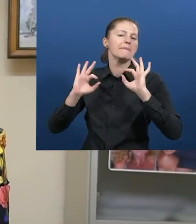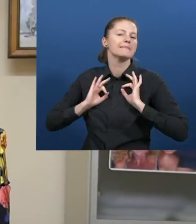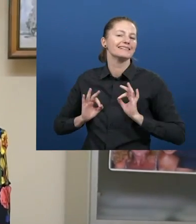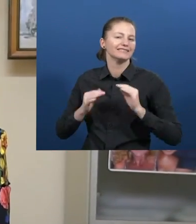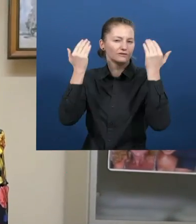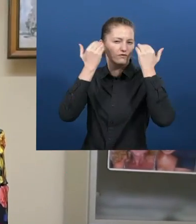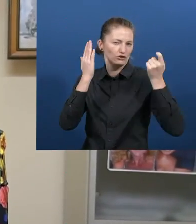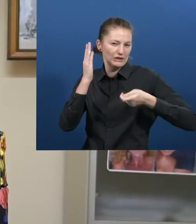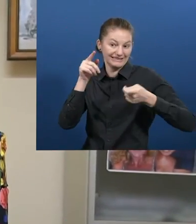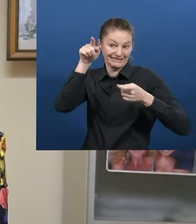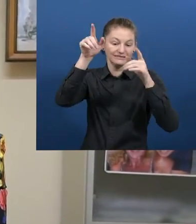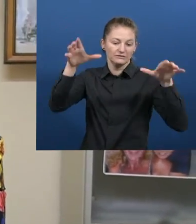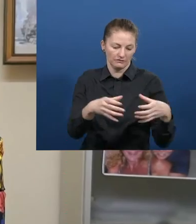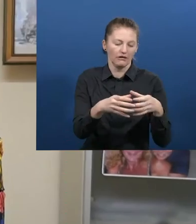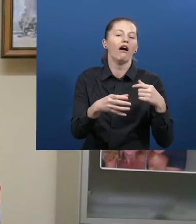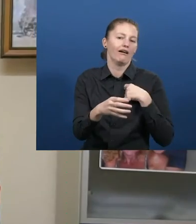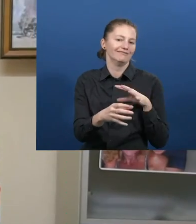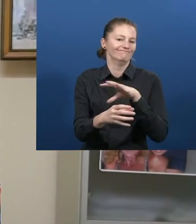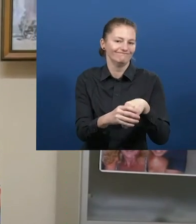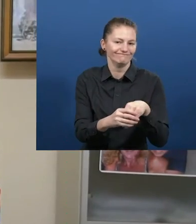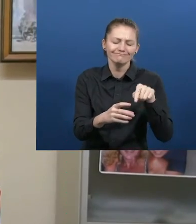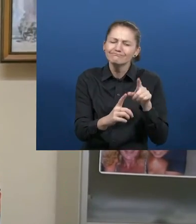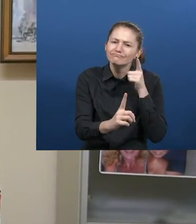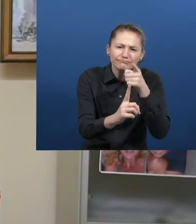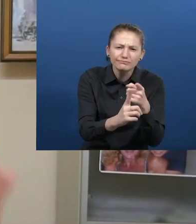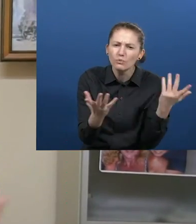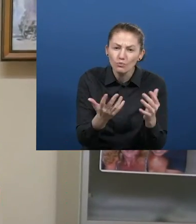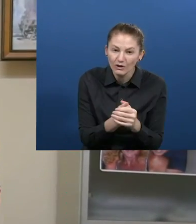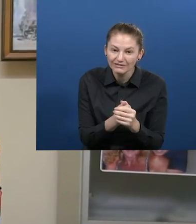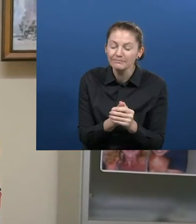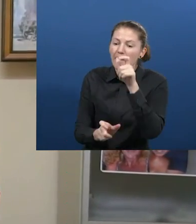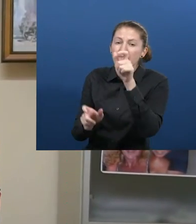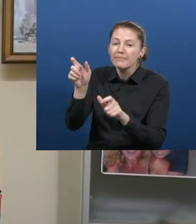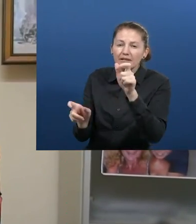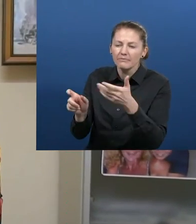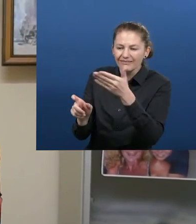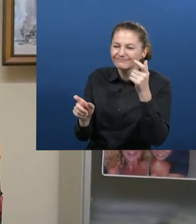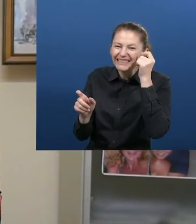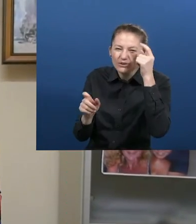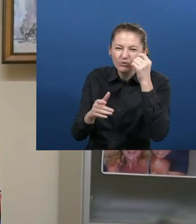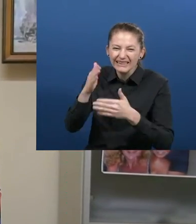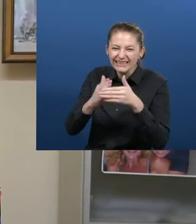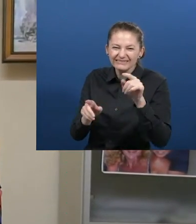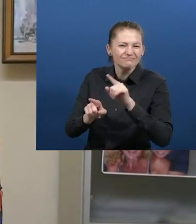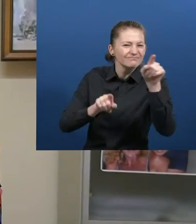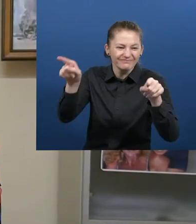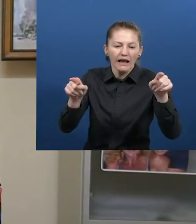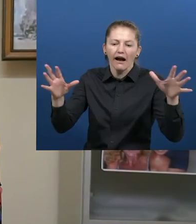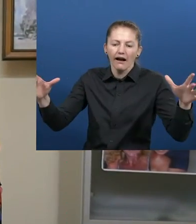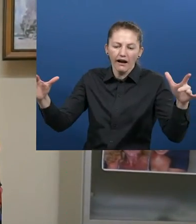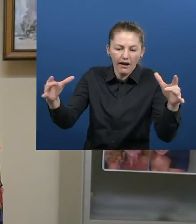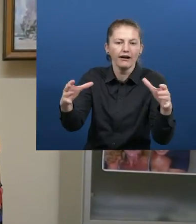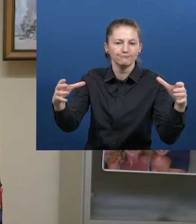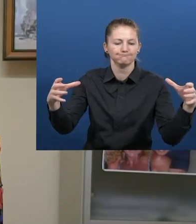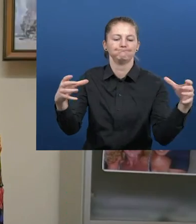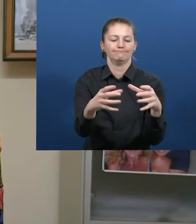parte porque la idea era poder agrupar, aglutinar a todas estas personas en un mismo módulo. Se